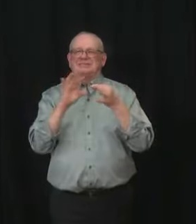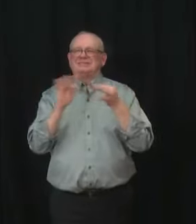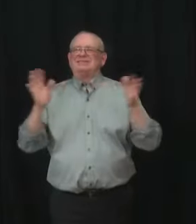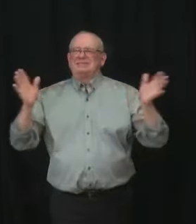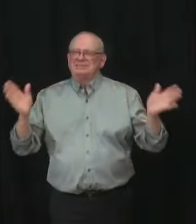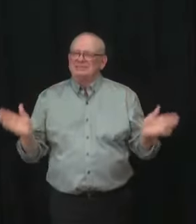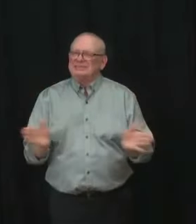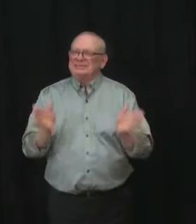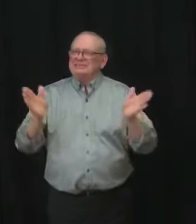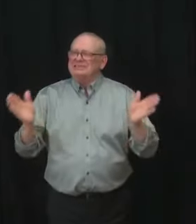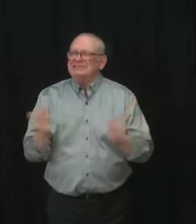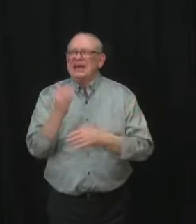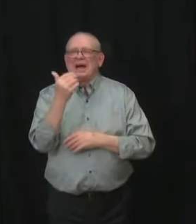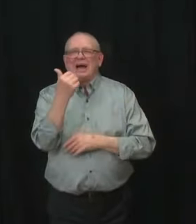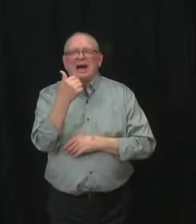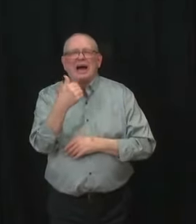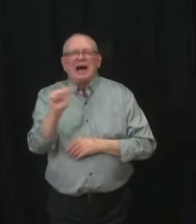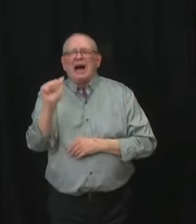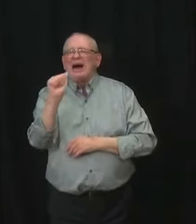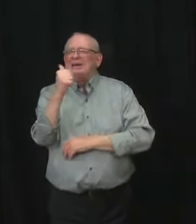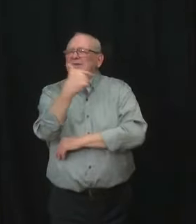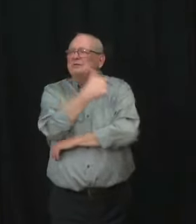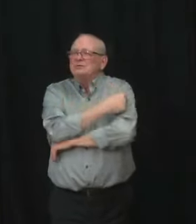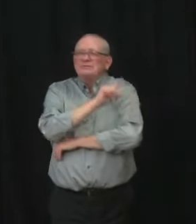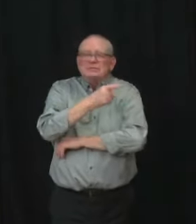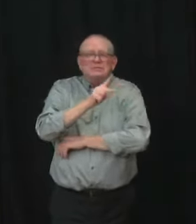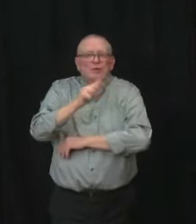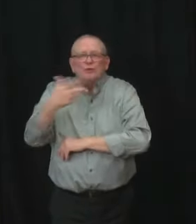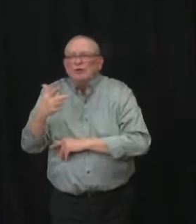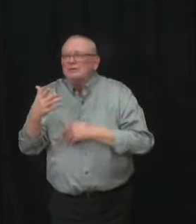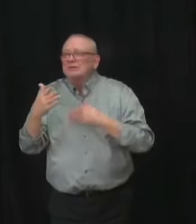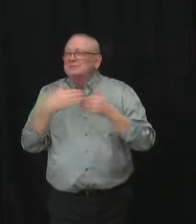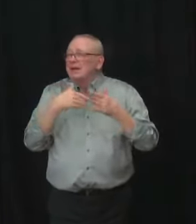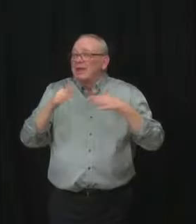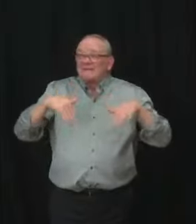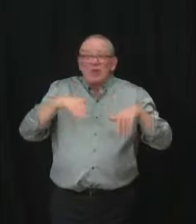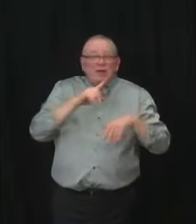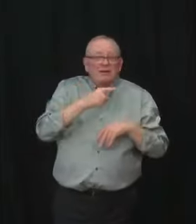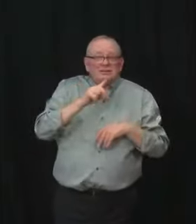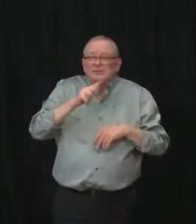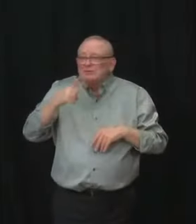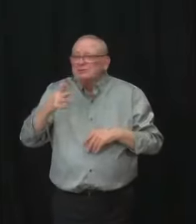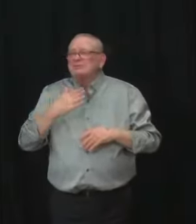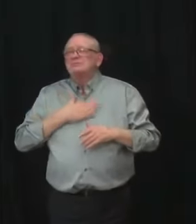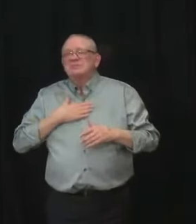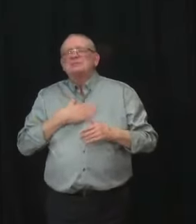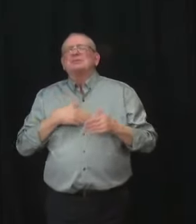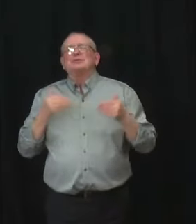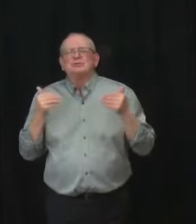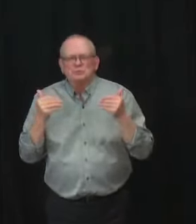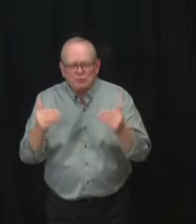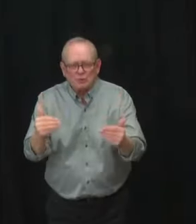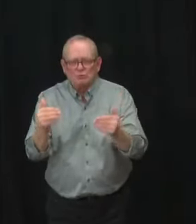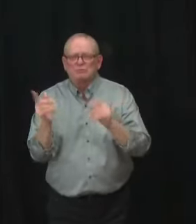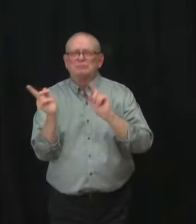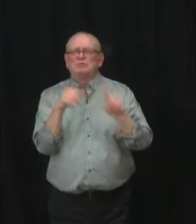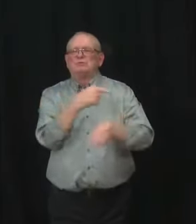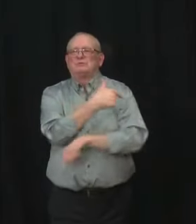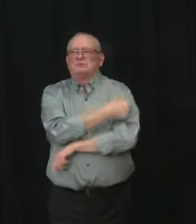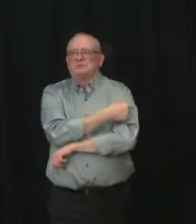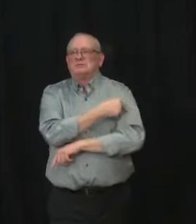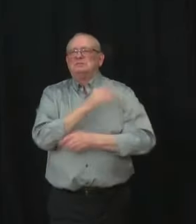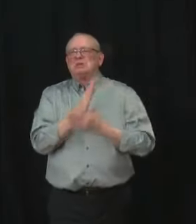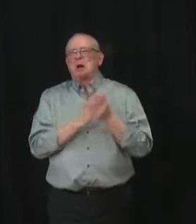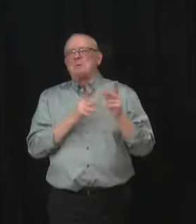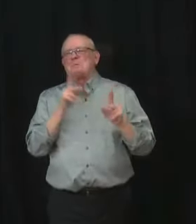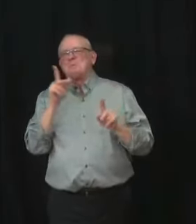for. Some may wonder if they have had COVID recently, whether they should still get their booster dose now. I